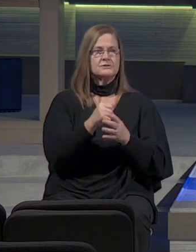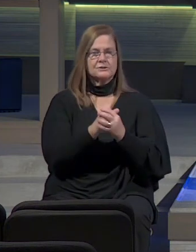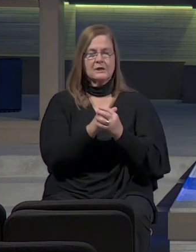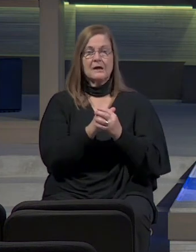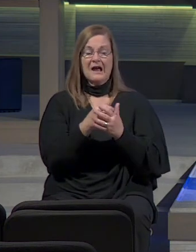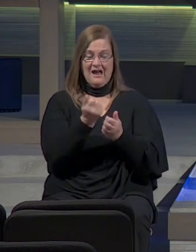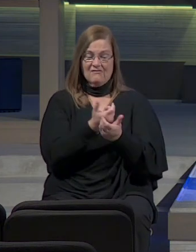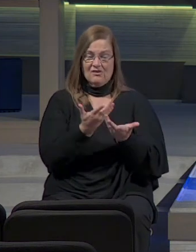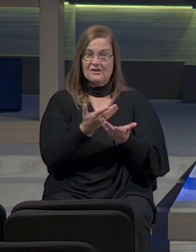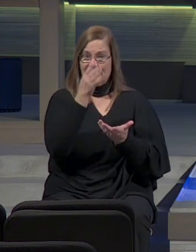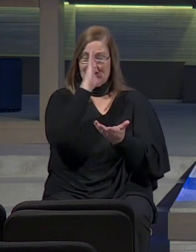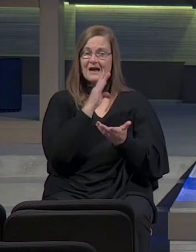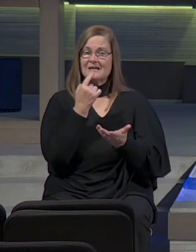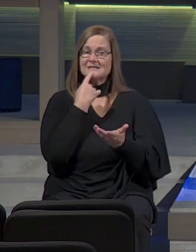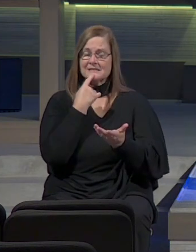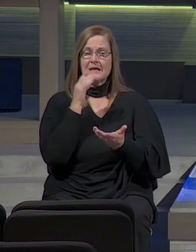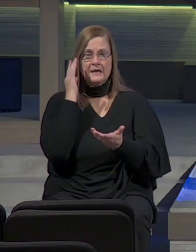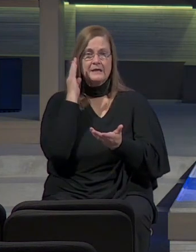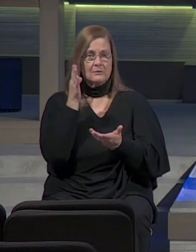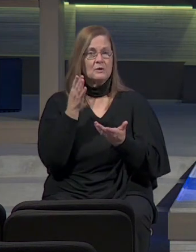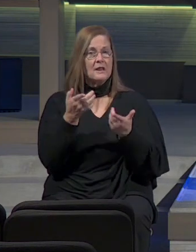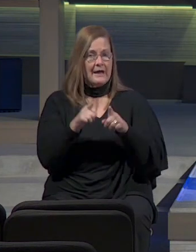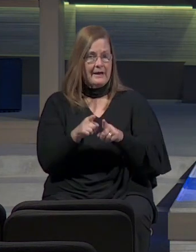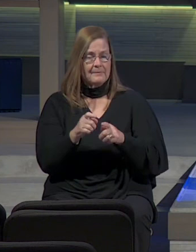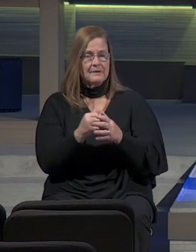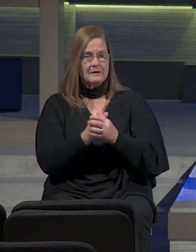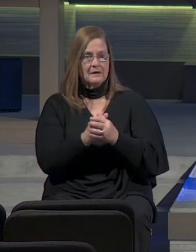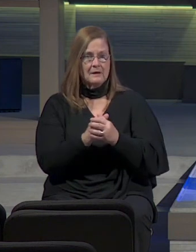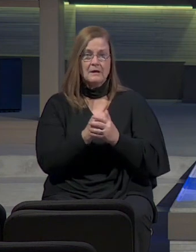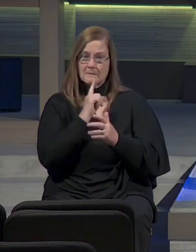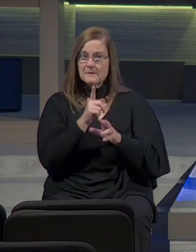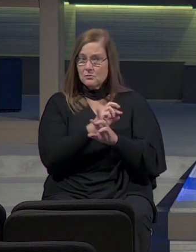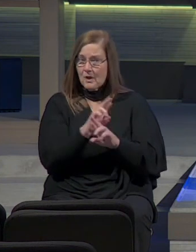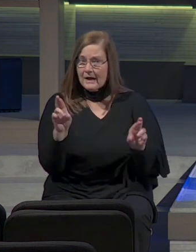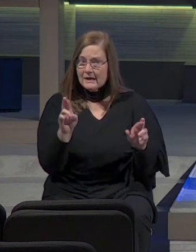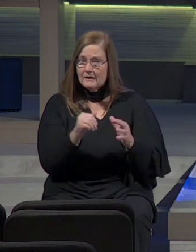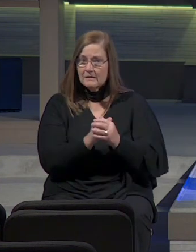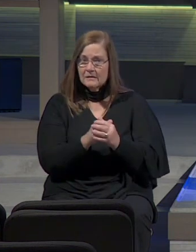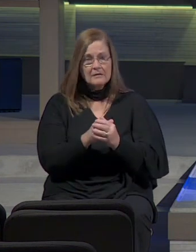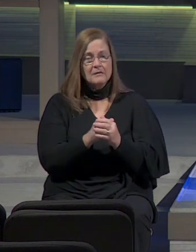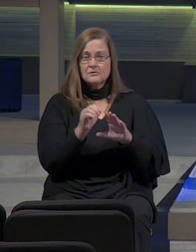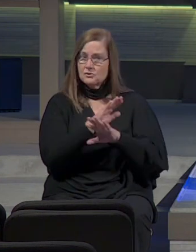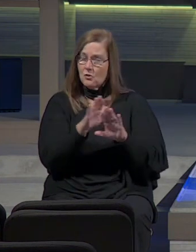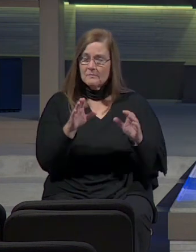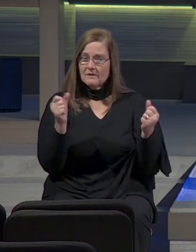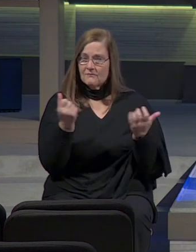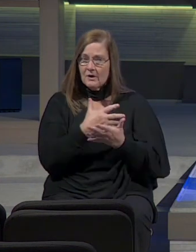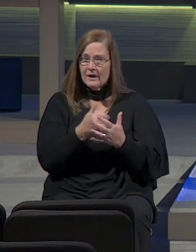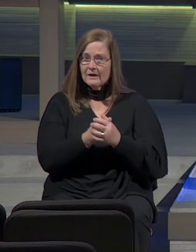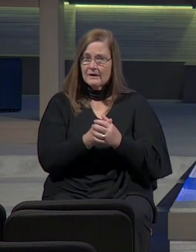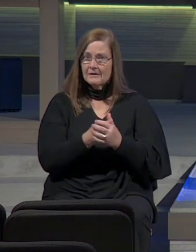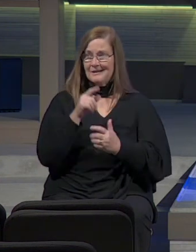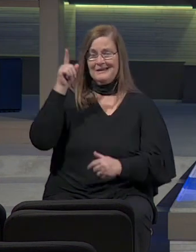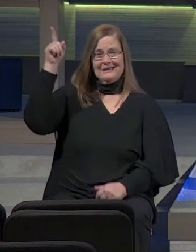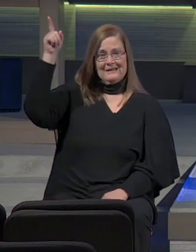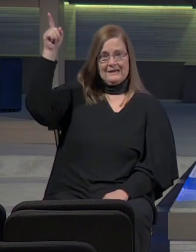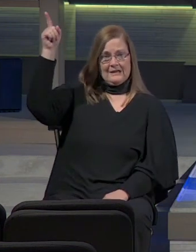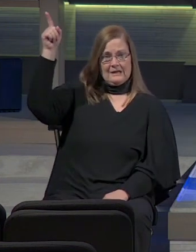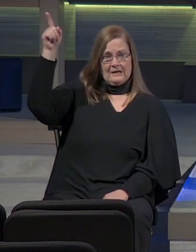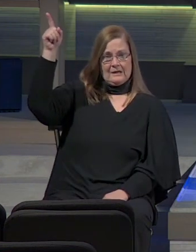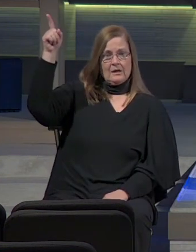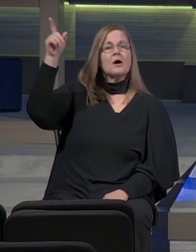It is just around the corner. Be ready. Don't be afraid. I am the one who is going to strengthen